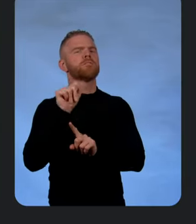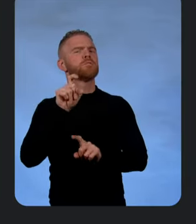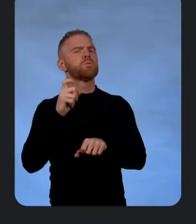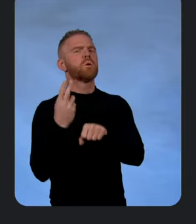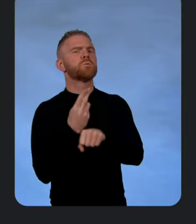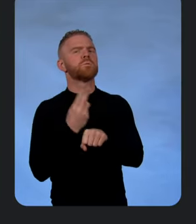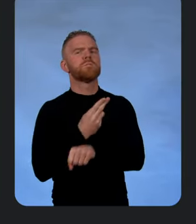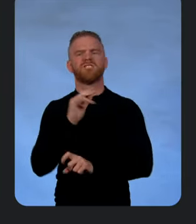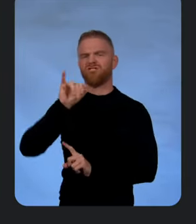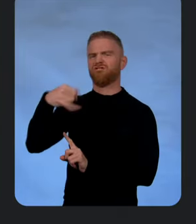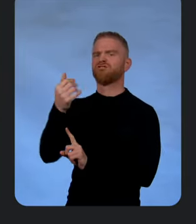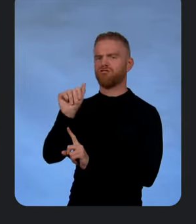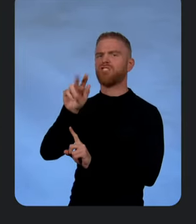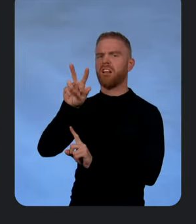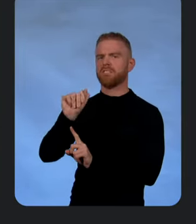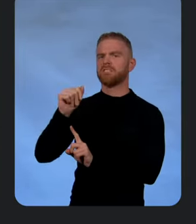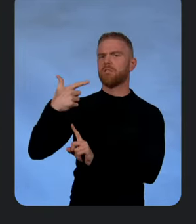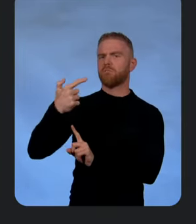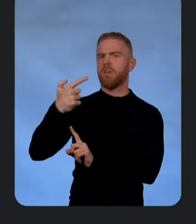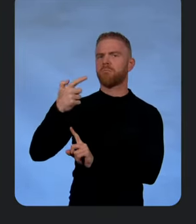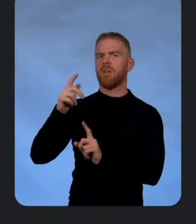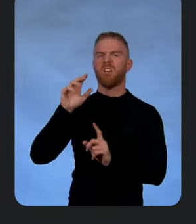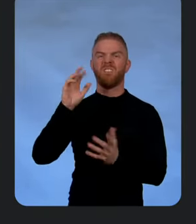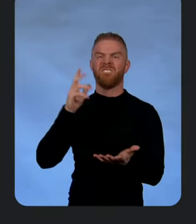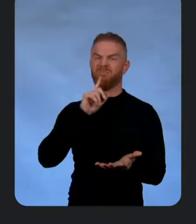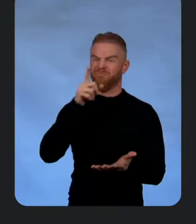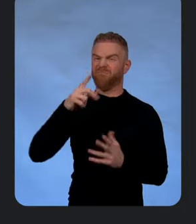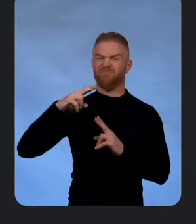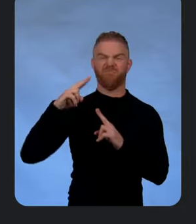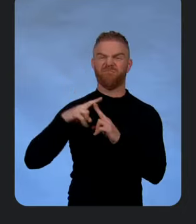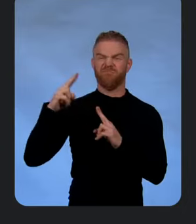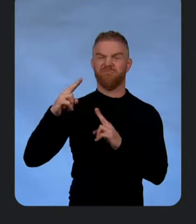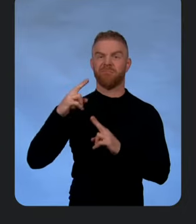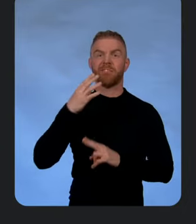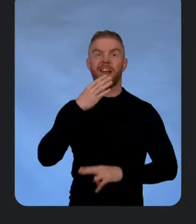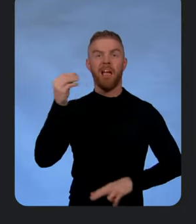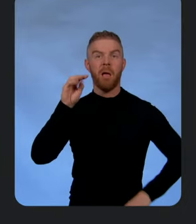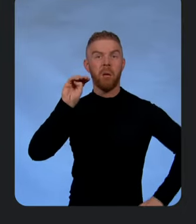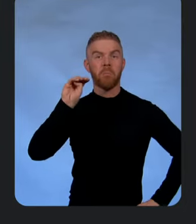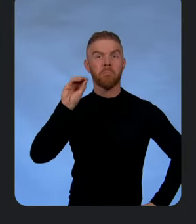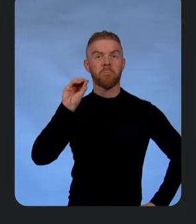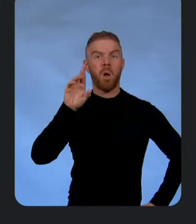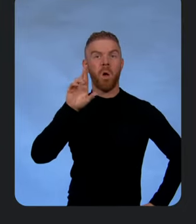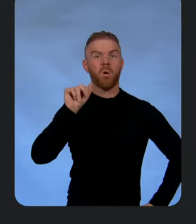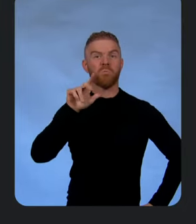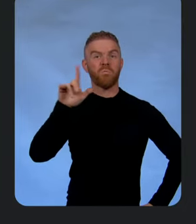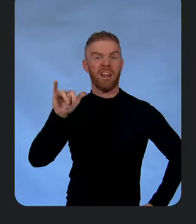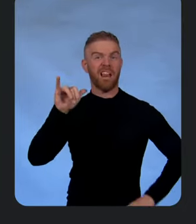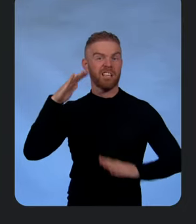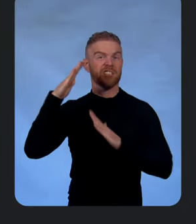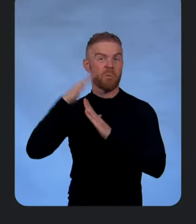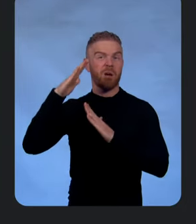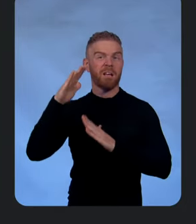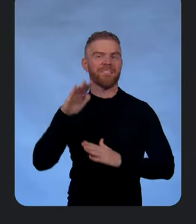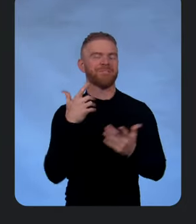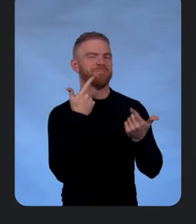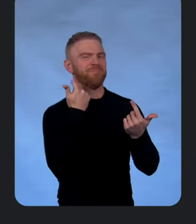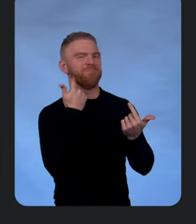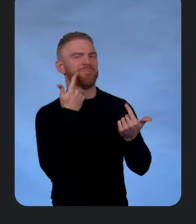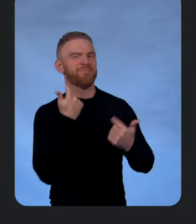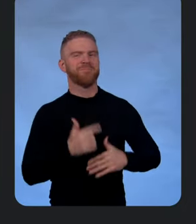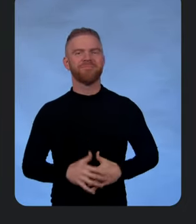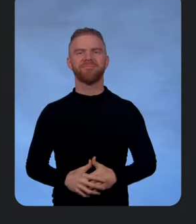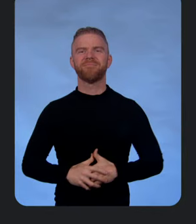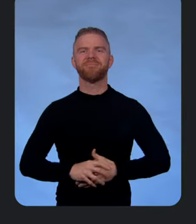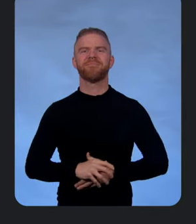later are technically superior in every way. They're also morally superior. This is very important. So we're going to leave that there as well. And then we